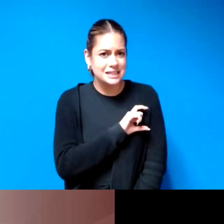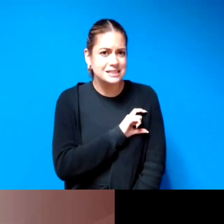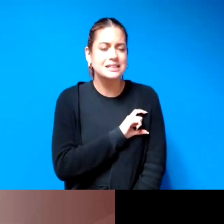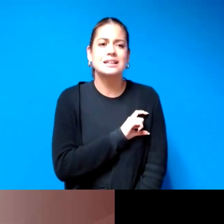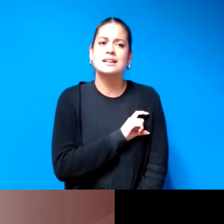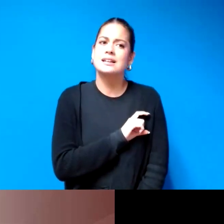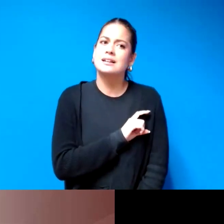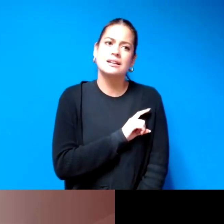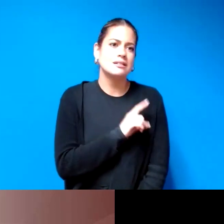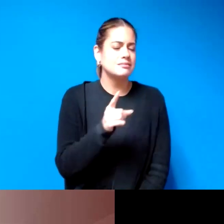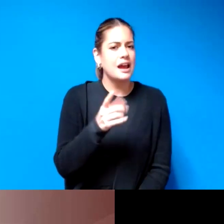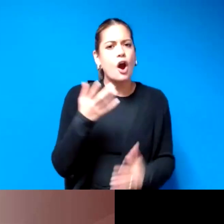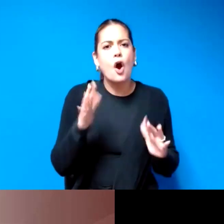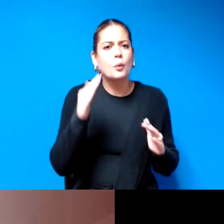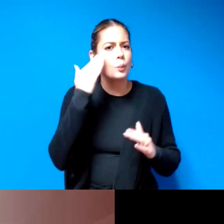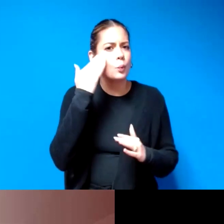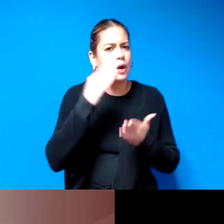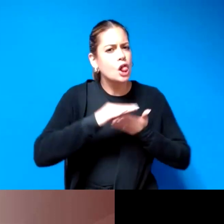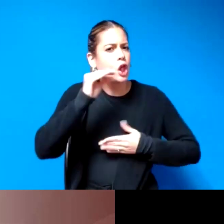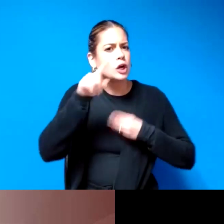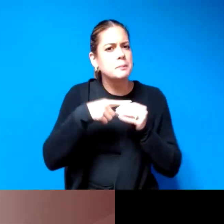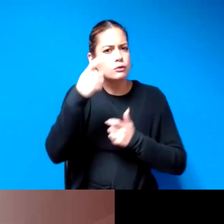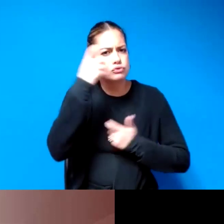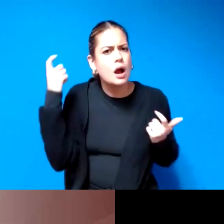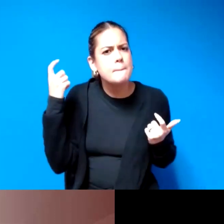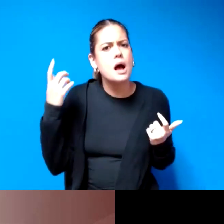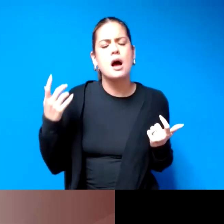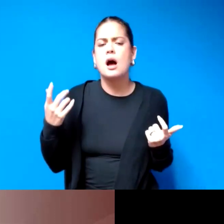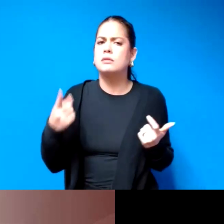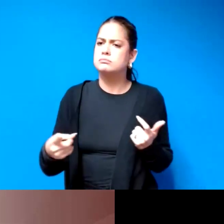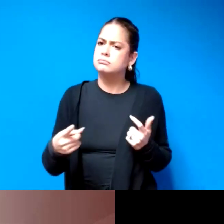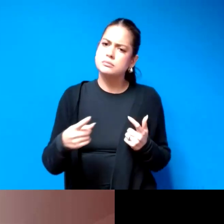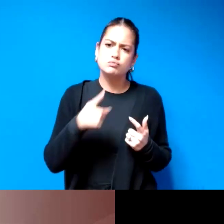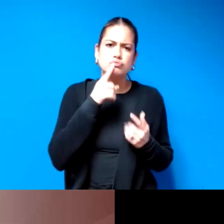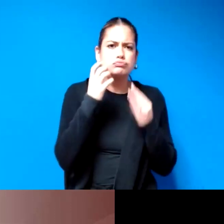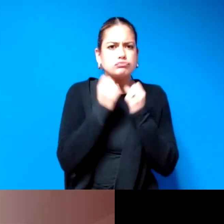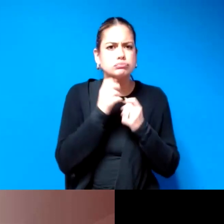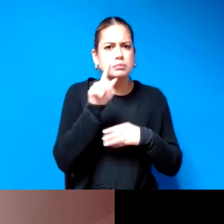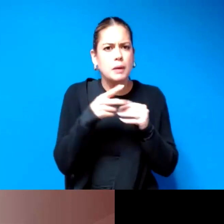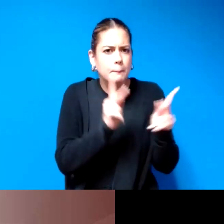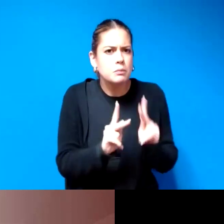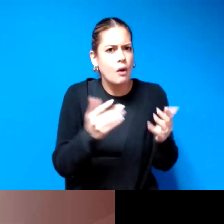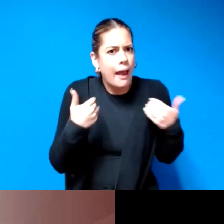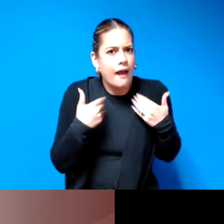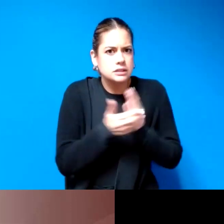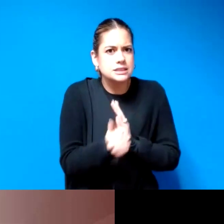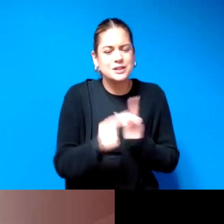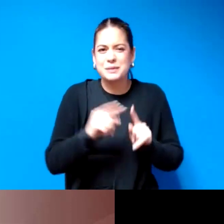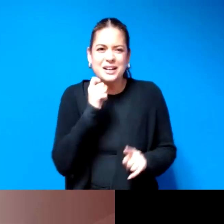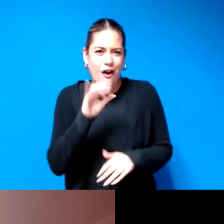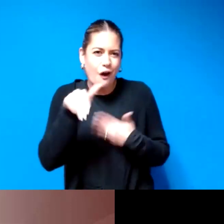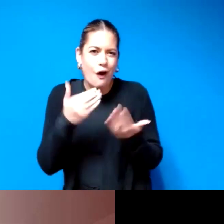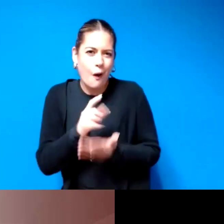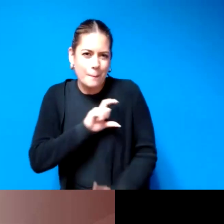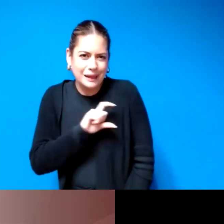were trauma-informed um who really cared about people who really had skills to talk to people but not all police officers